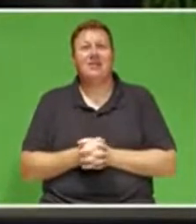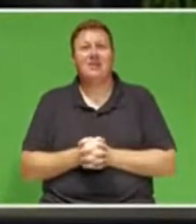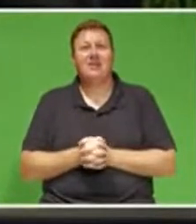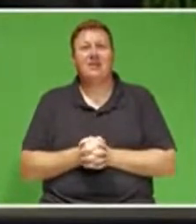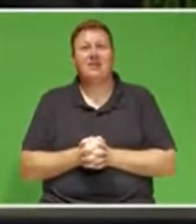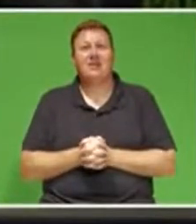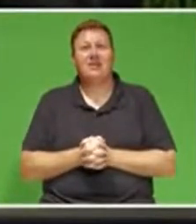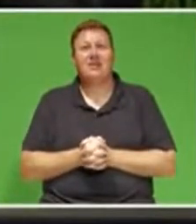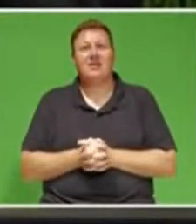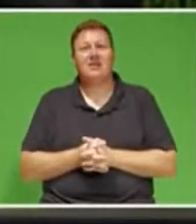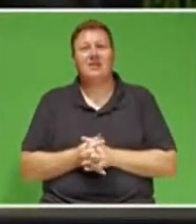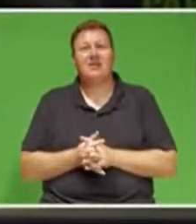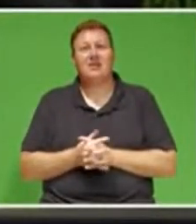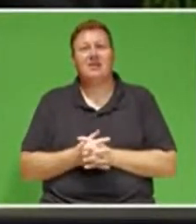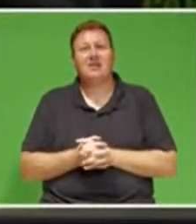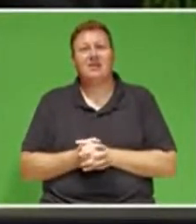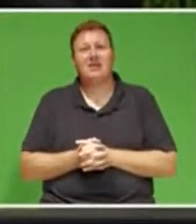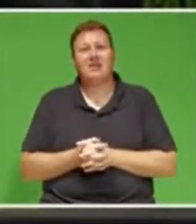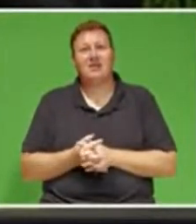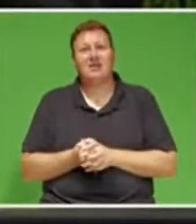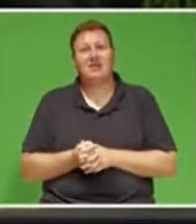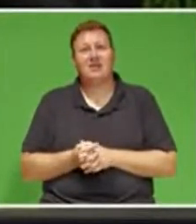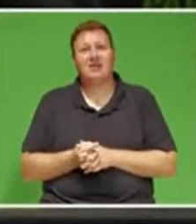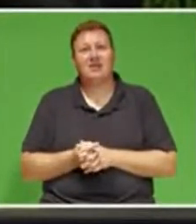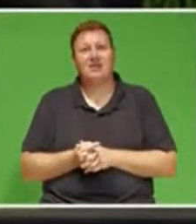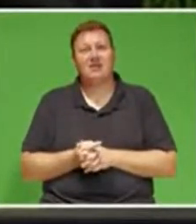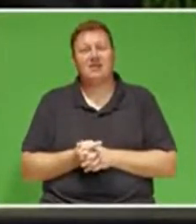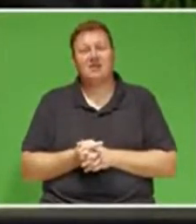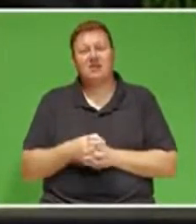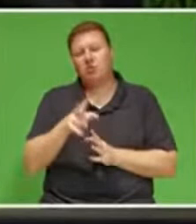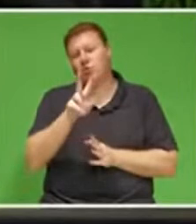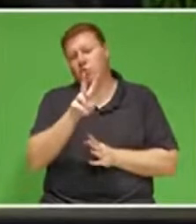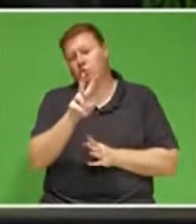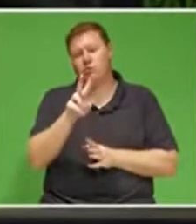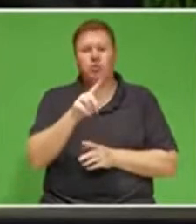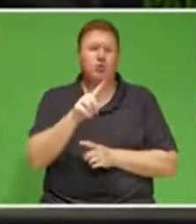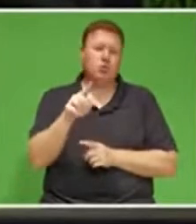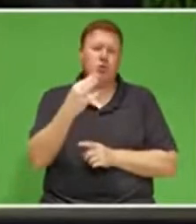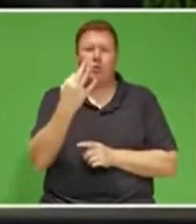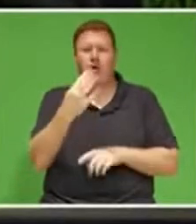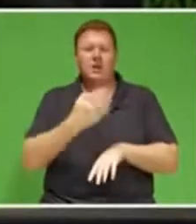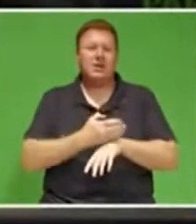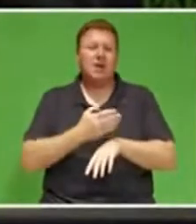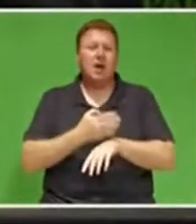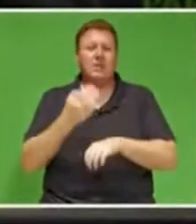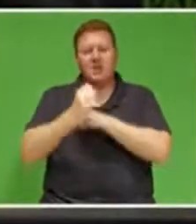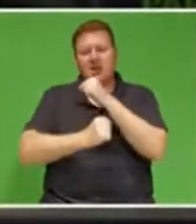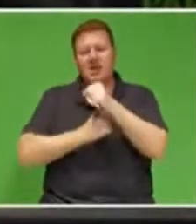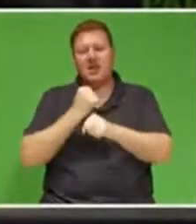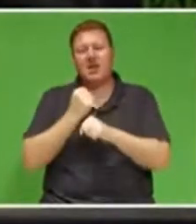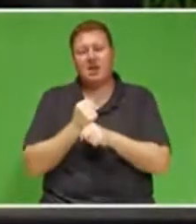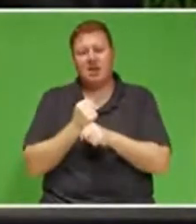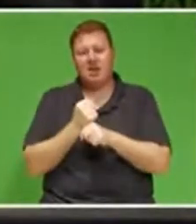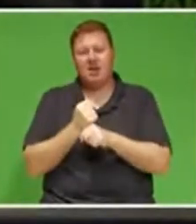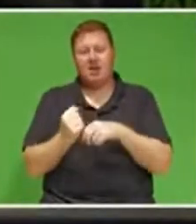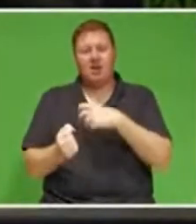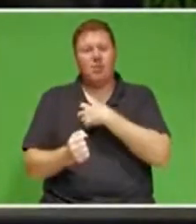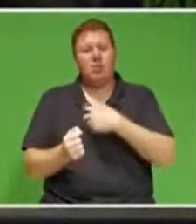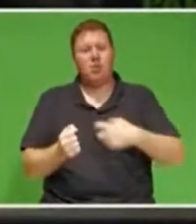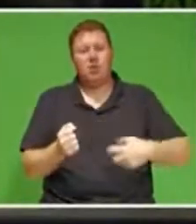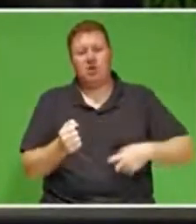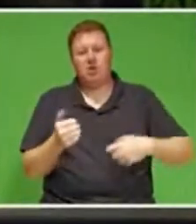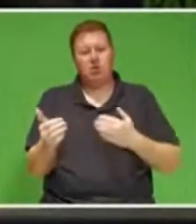Almost, at the very least, two to three times a year we hold our presidential